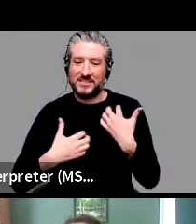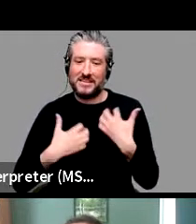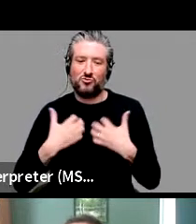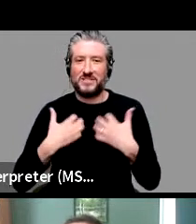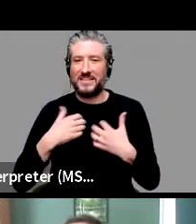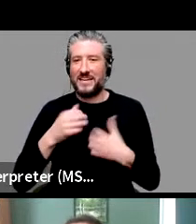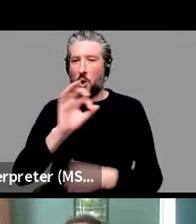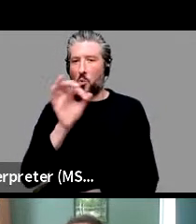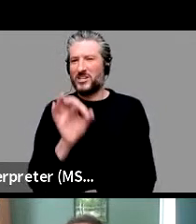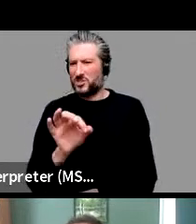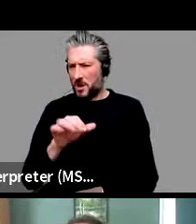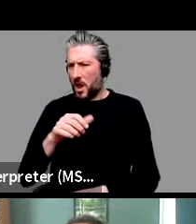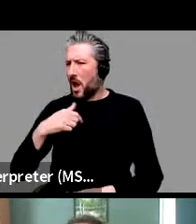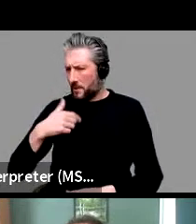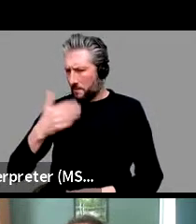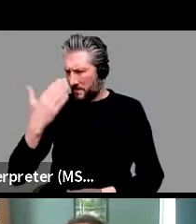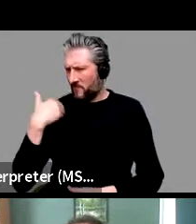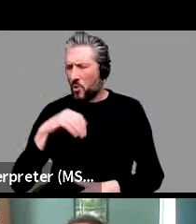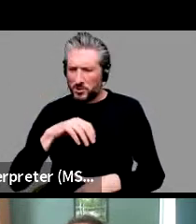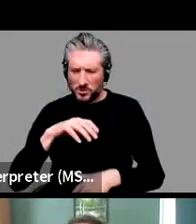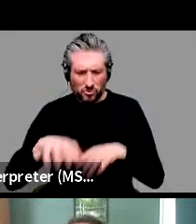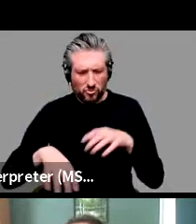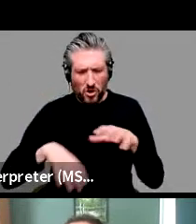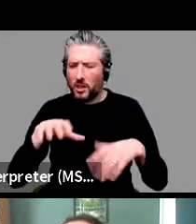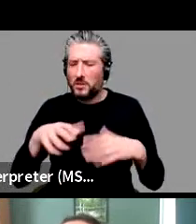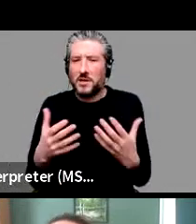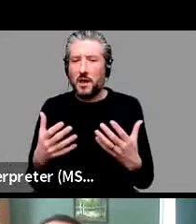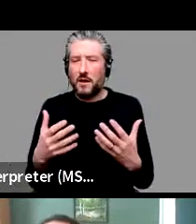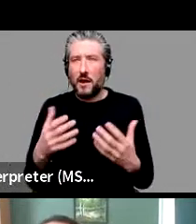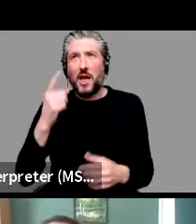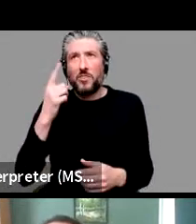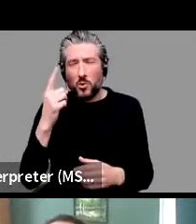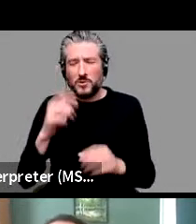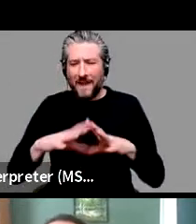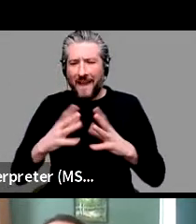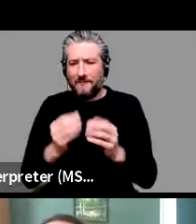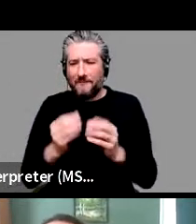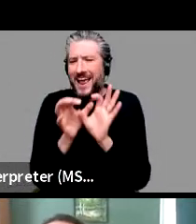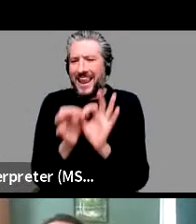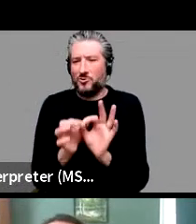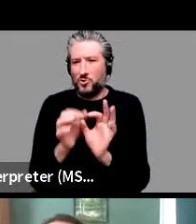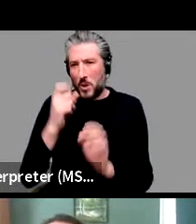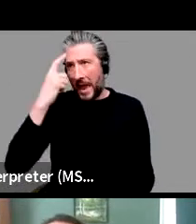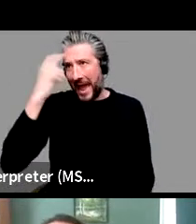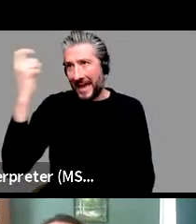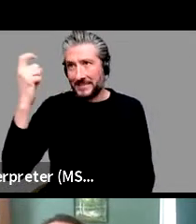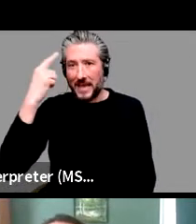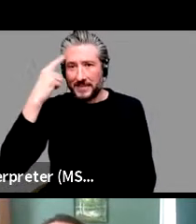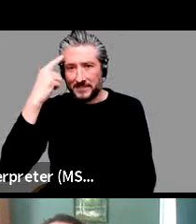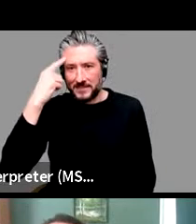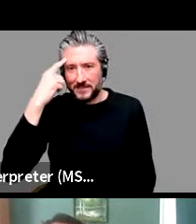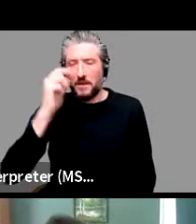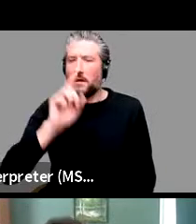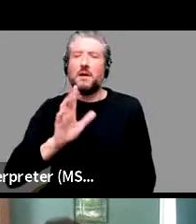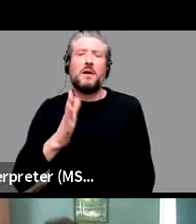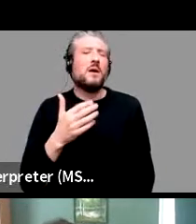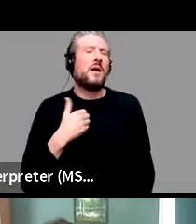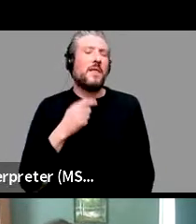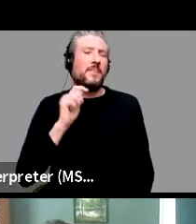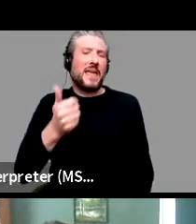struggled a lot with that. At first I was thinking it's all about accessibility, but then I realized no, our judgments when we're asked. So for instance,